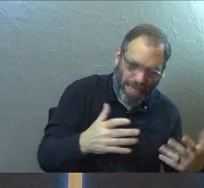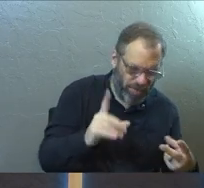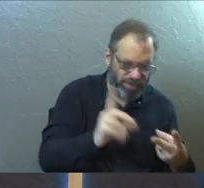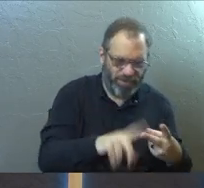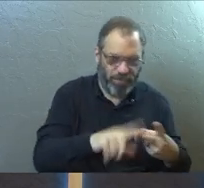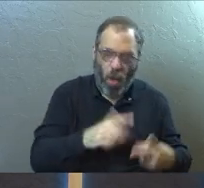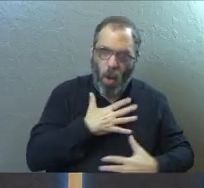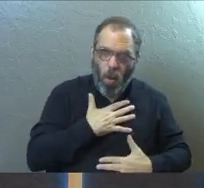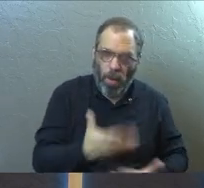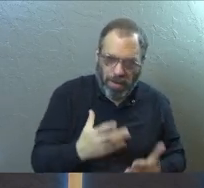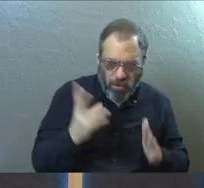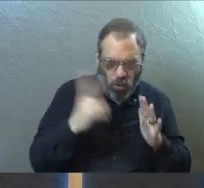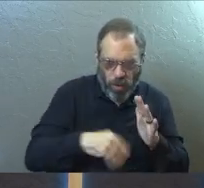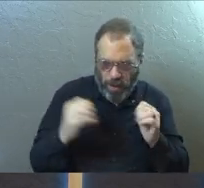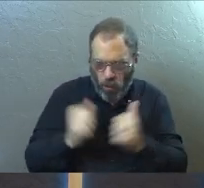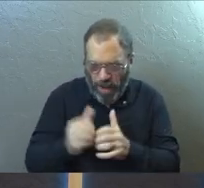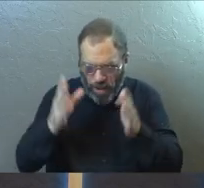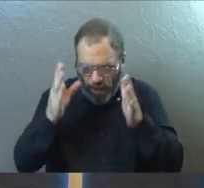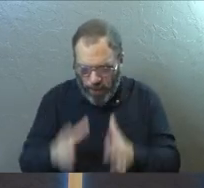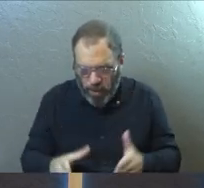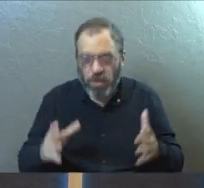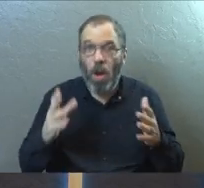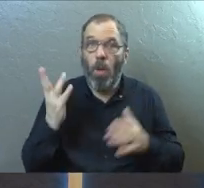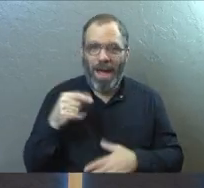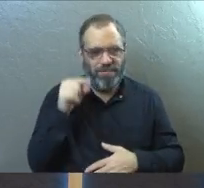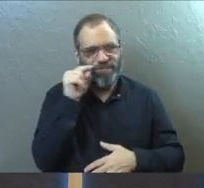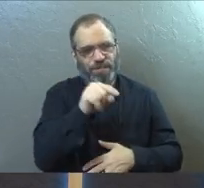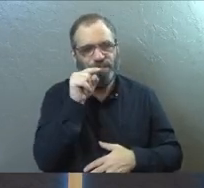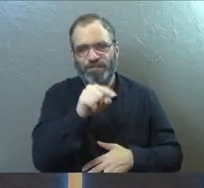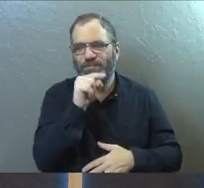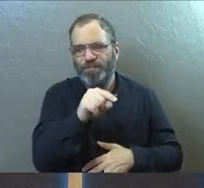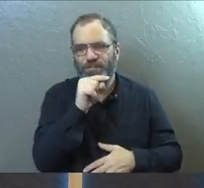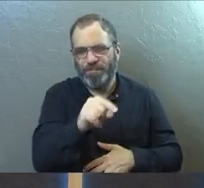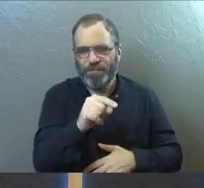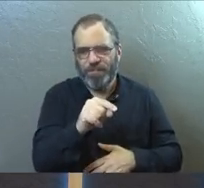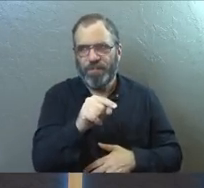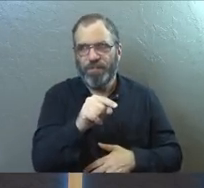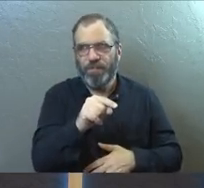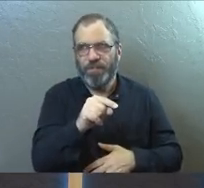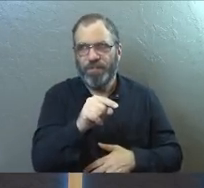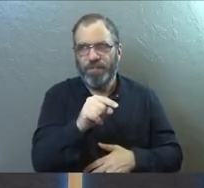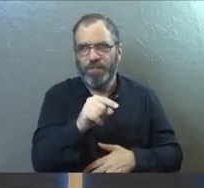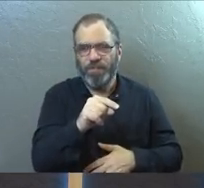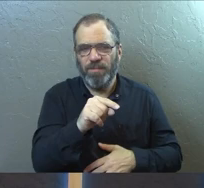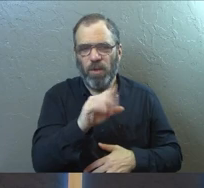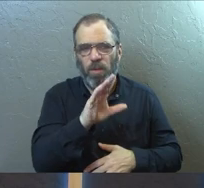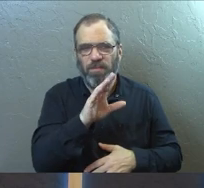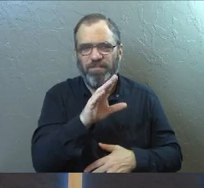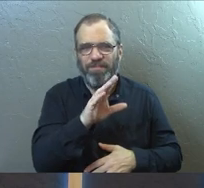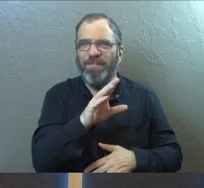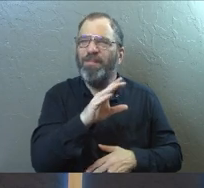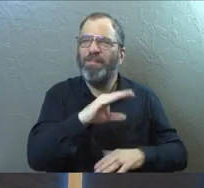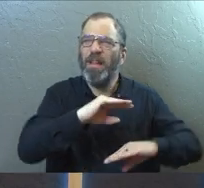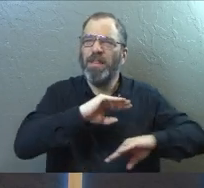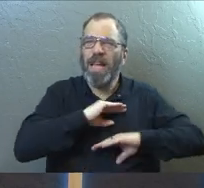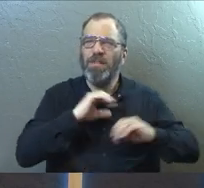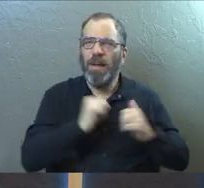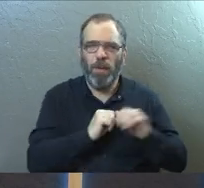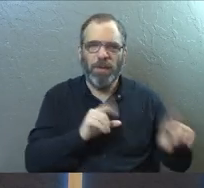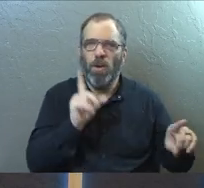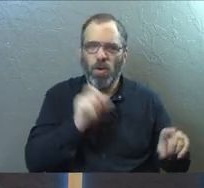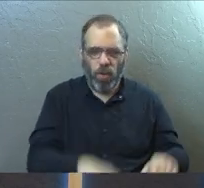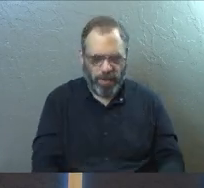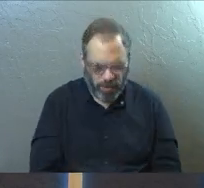and that you're willing to read along with somebody else so that they can get their questions answered. If nothing